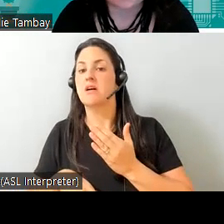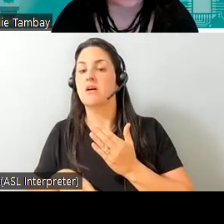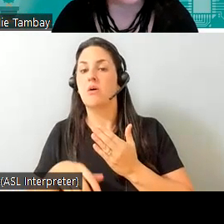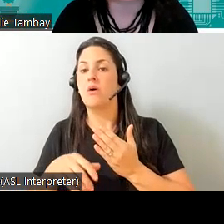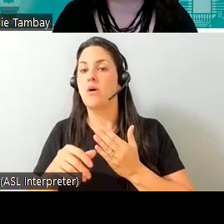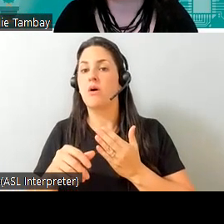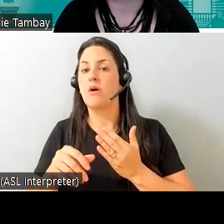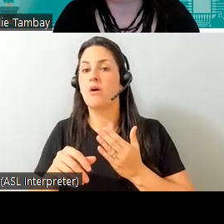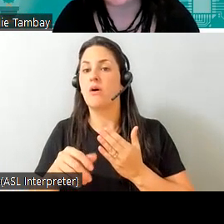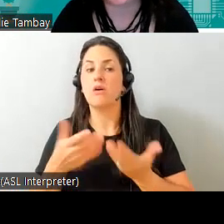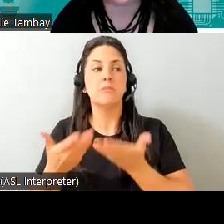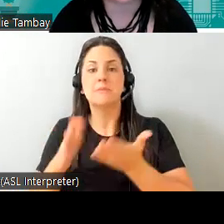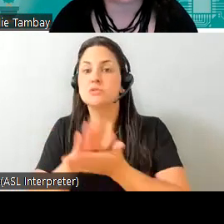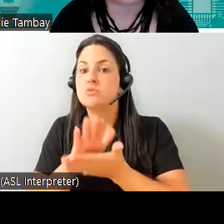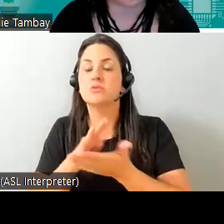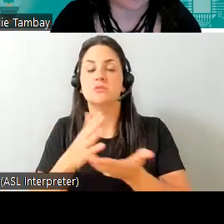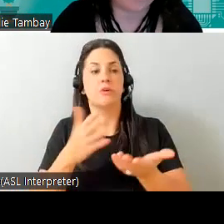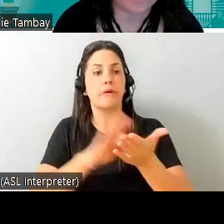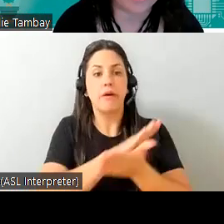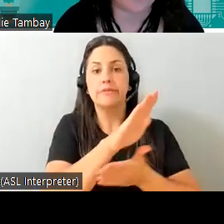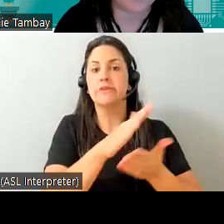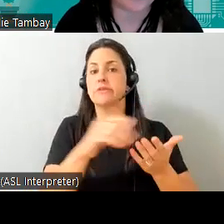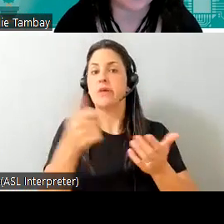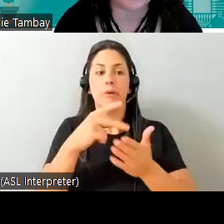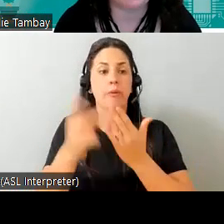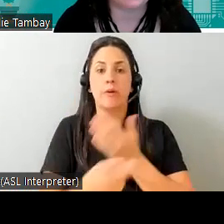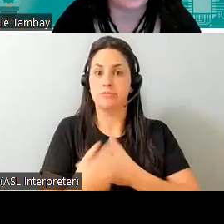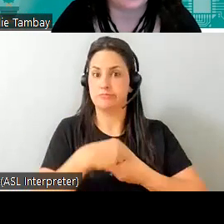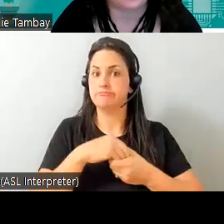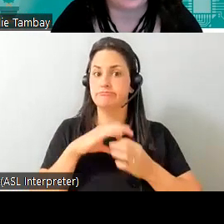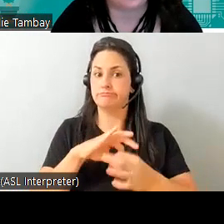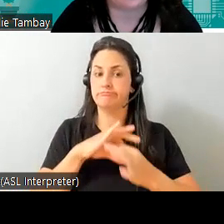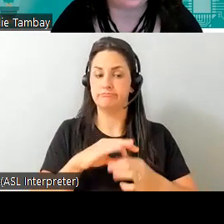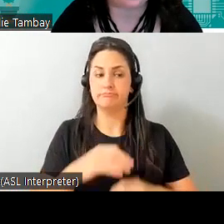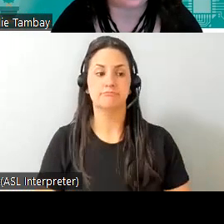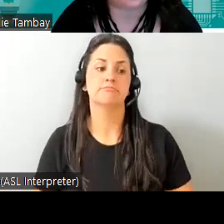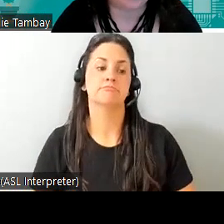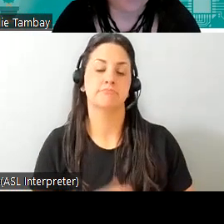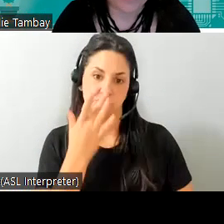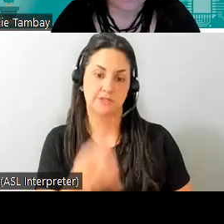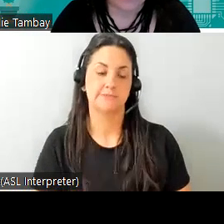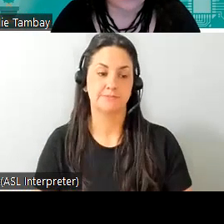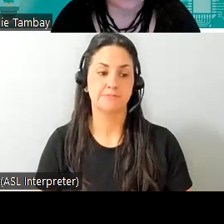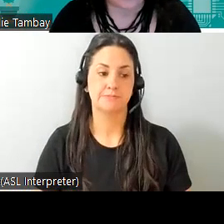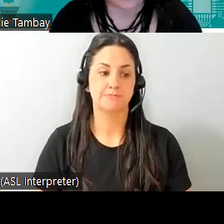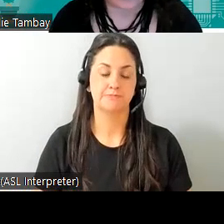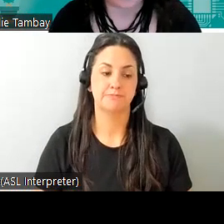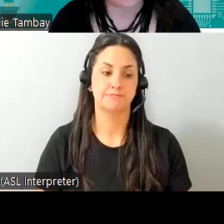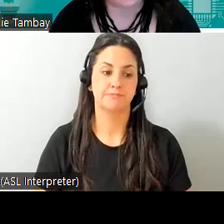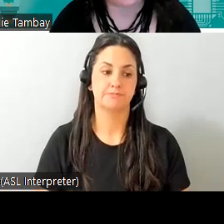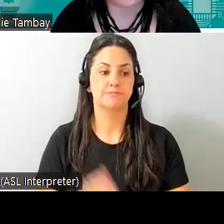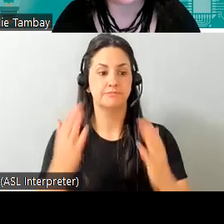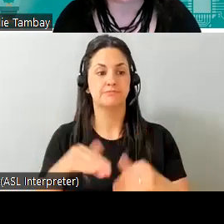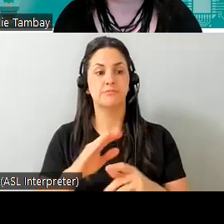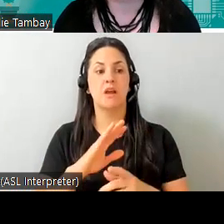schools or universities or other programs which is always interesting um and then uh